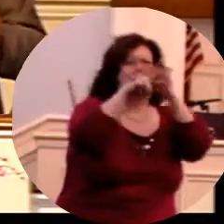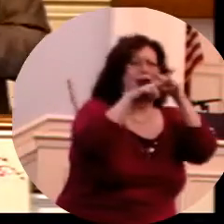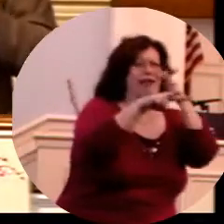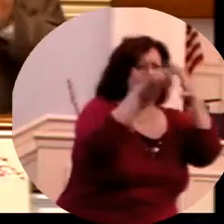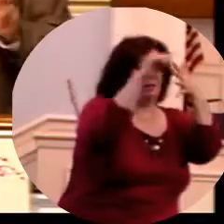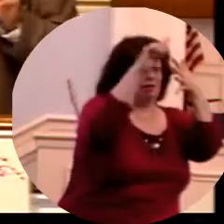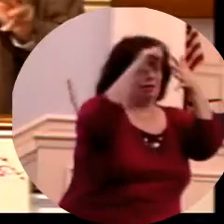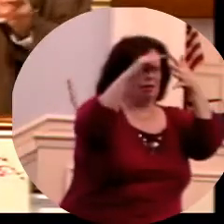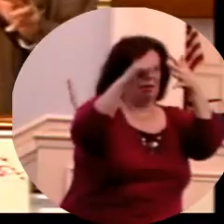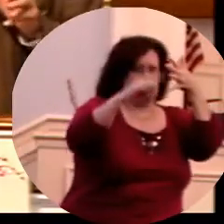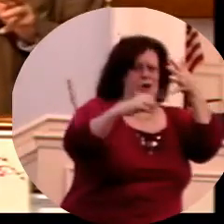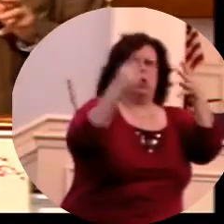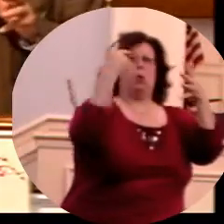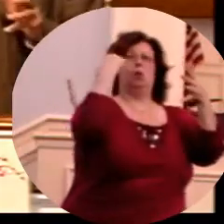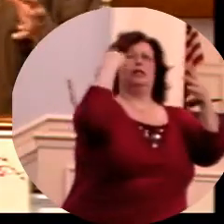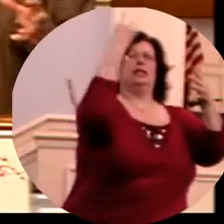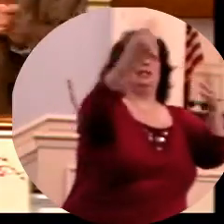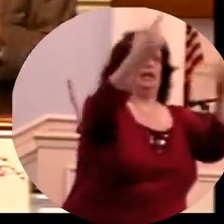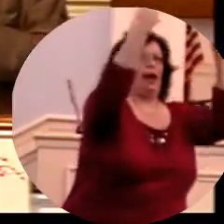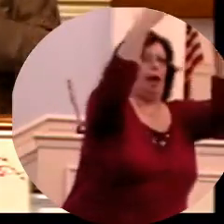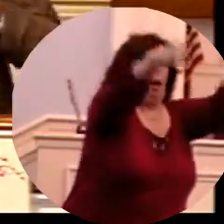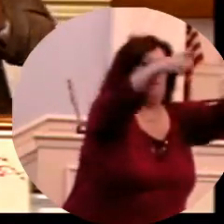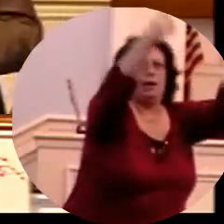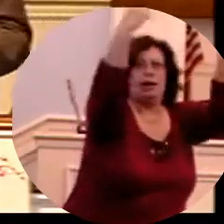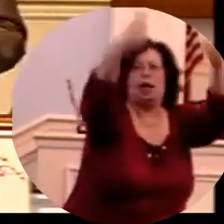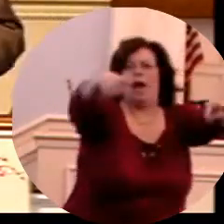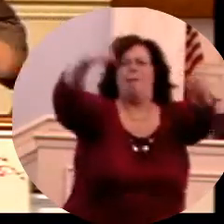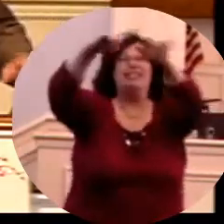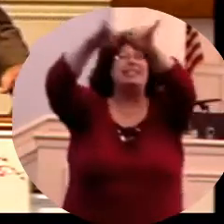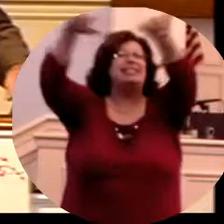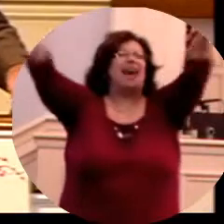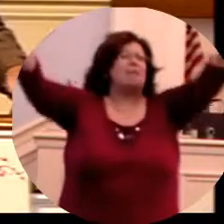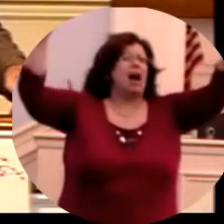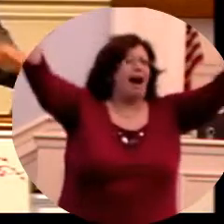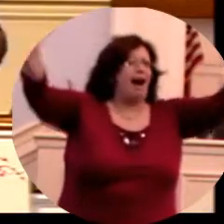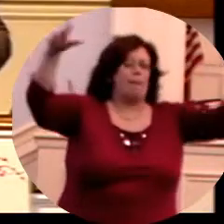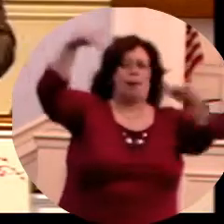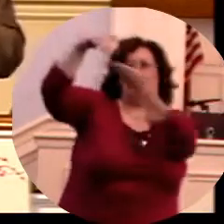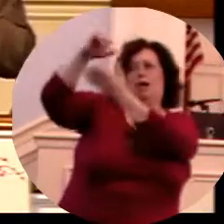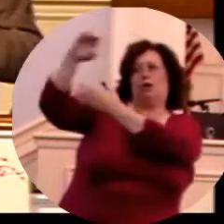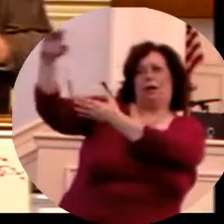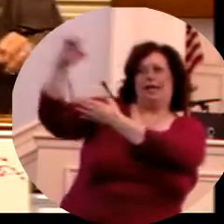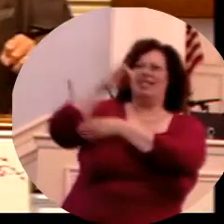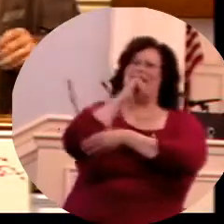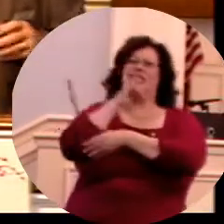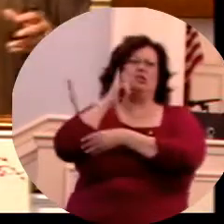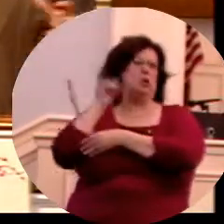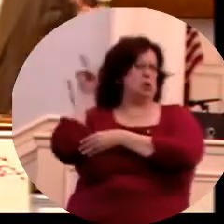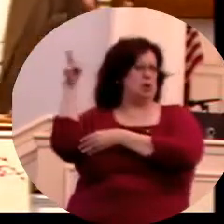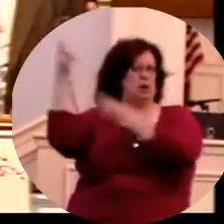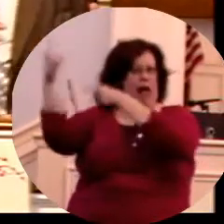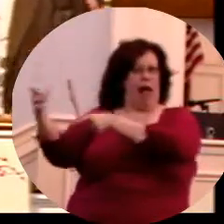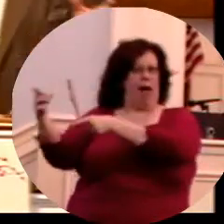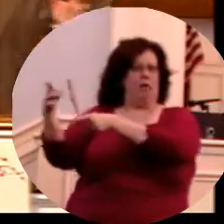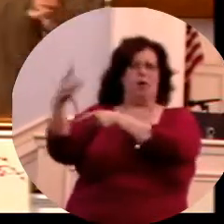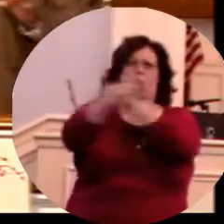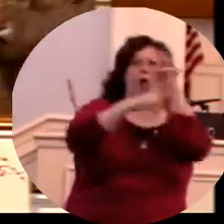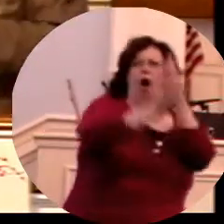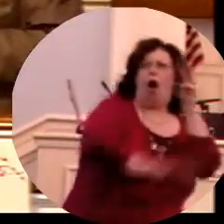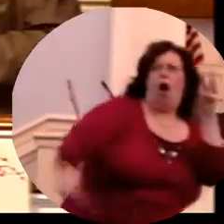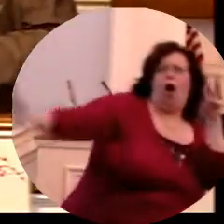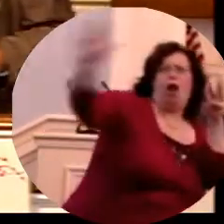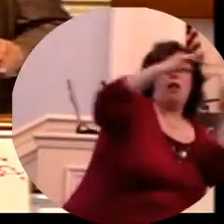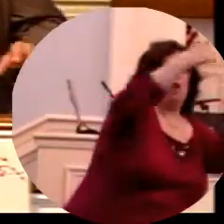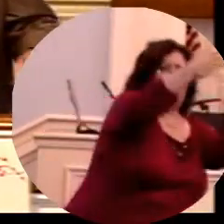areas of Bible prophecy prophecy, are unfolding at the same time, all the events in the Middle East, all of the events